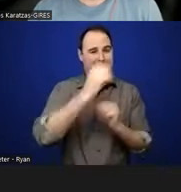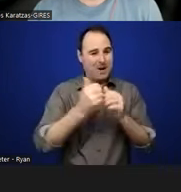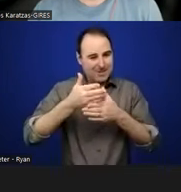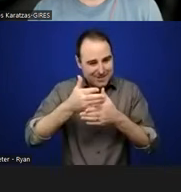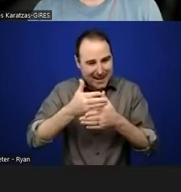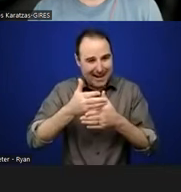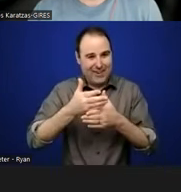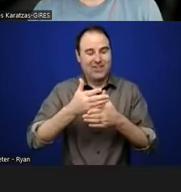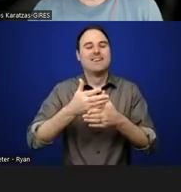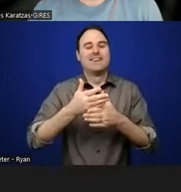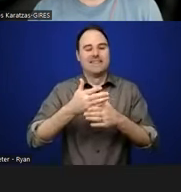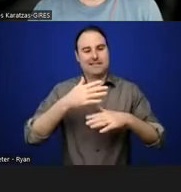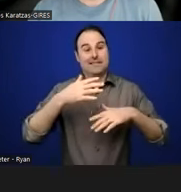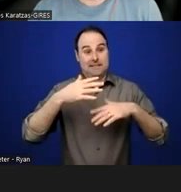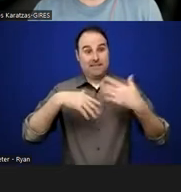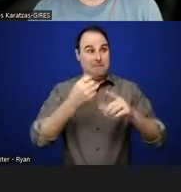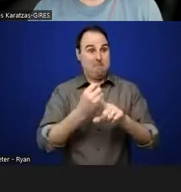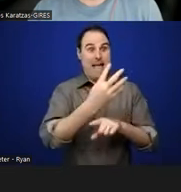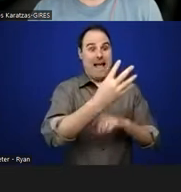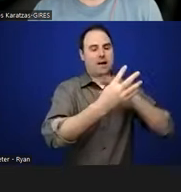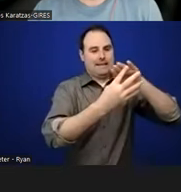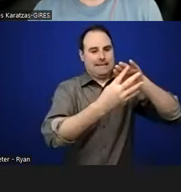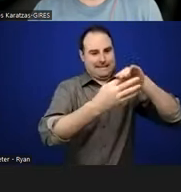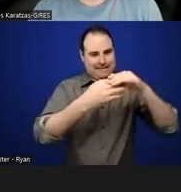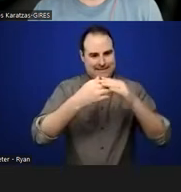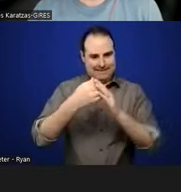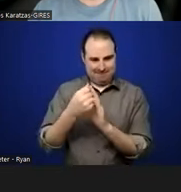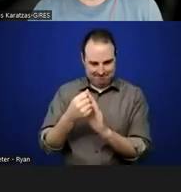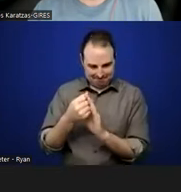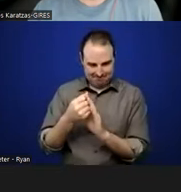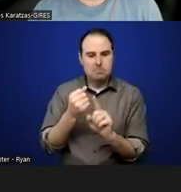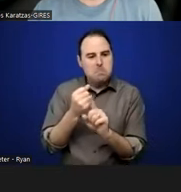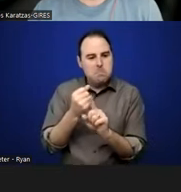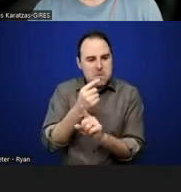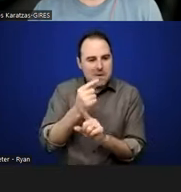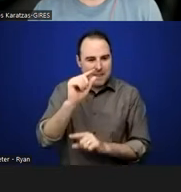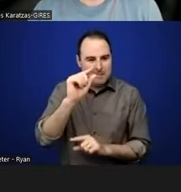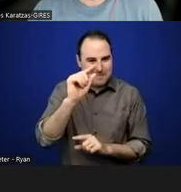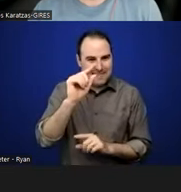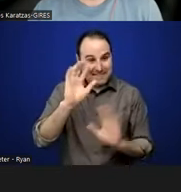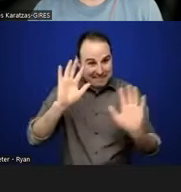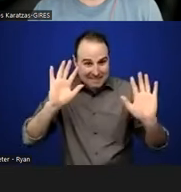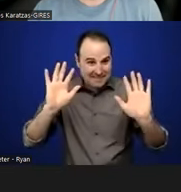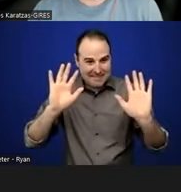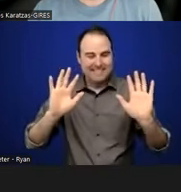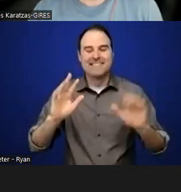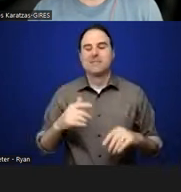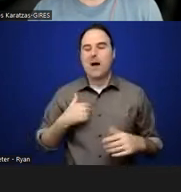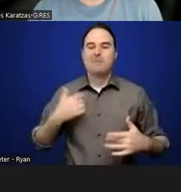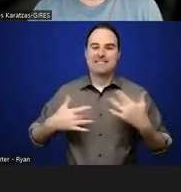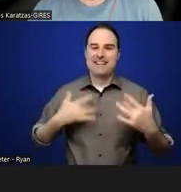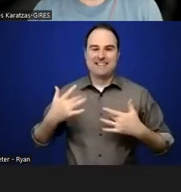but then come back in a couple of rungs and then try to work from those places. So I'm excited to see what ends up happening.